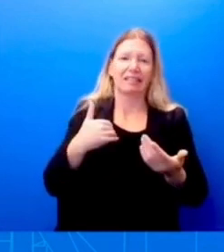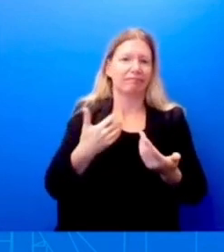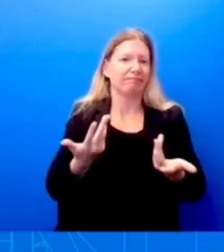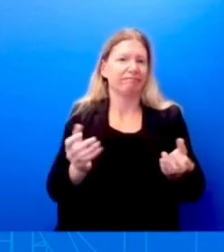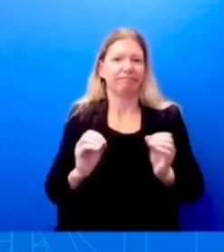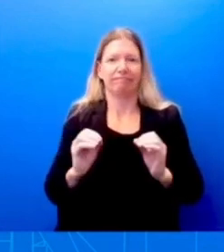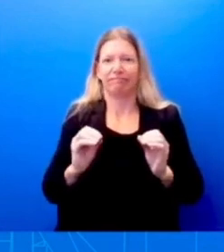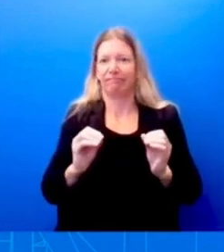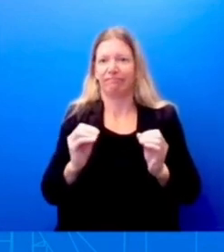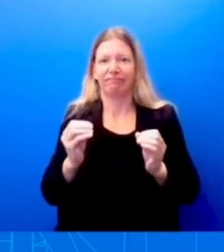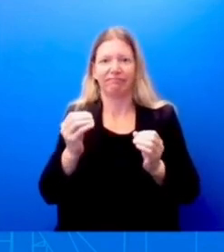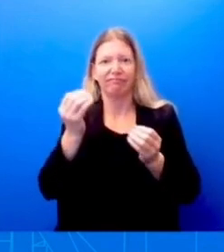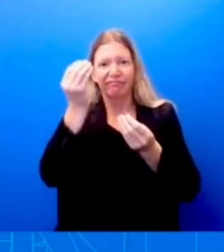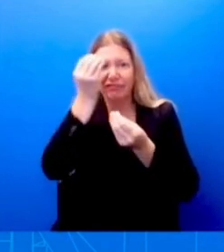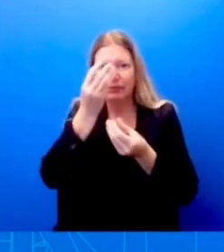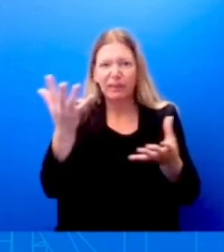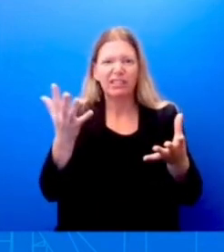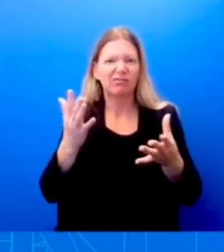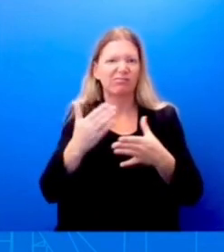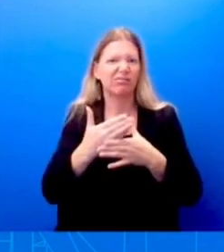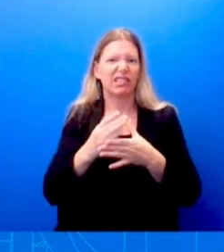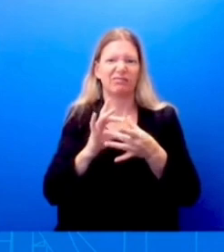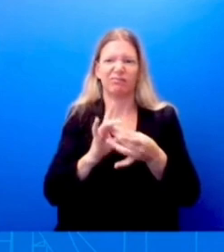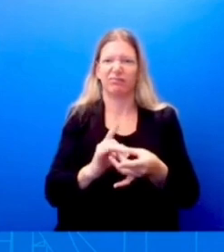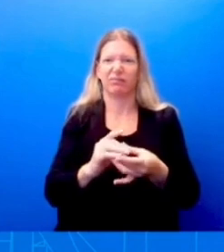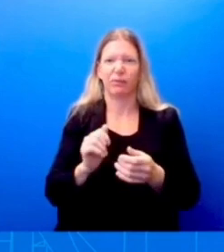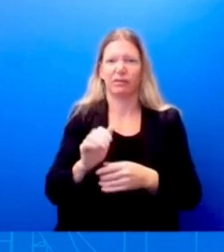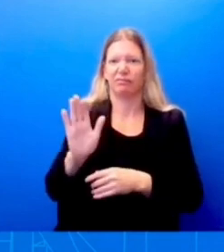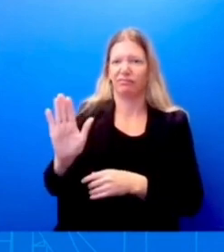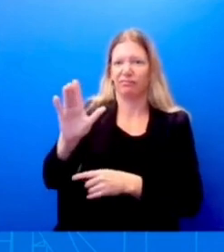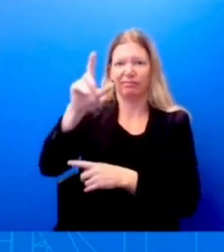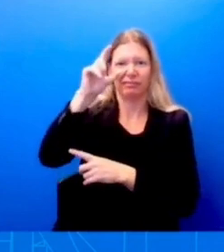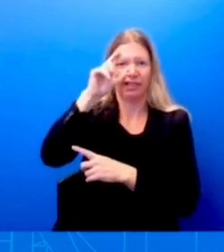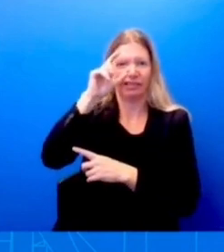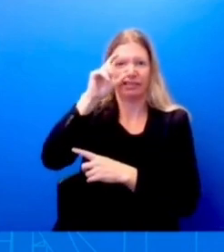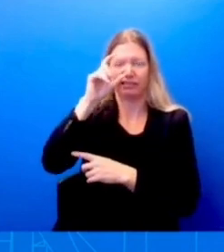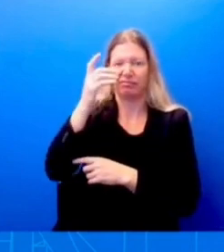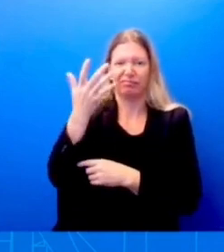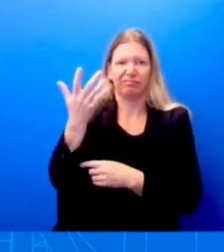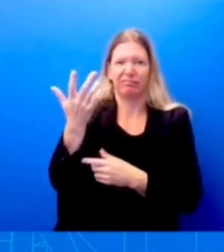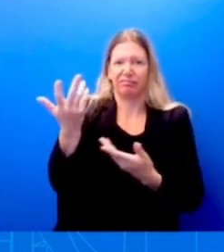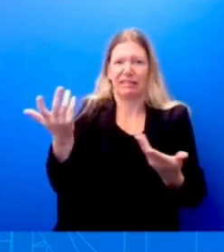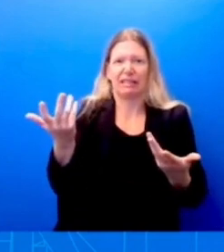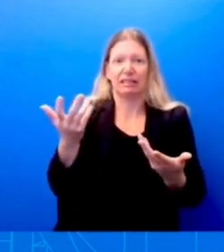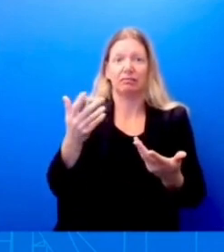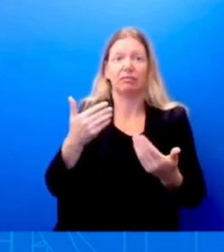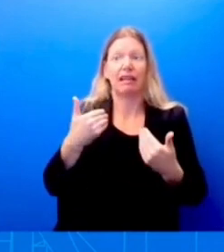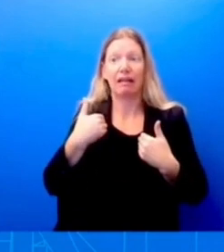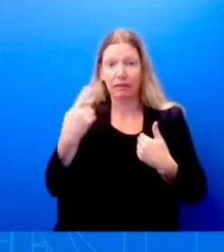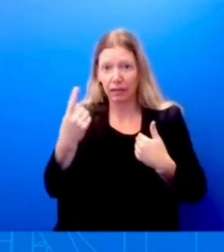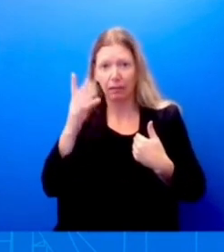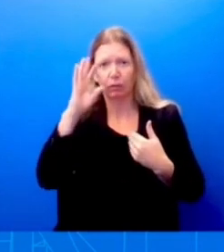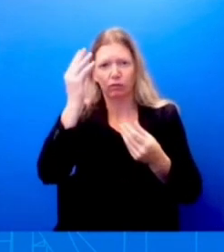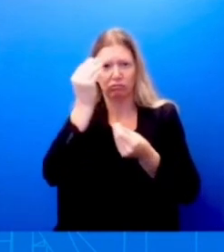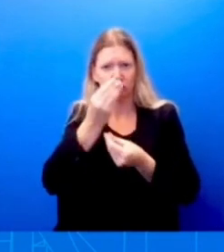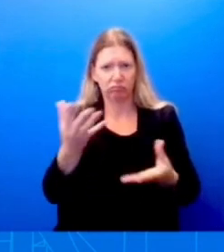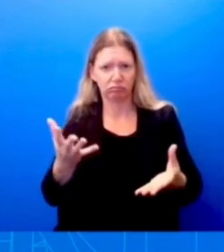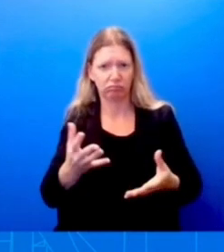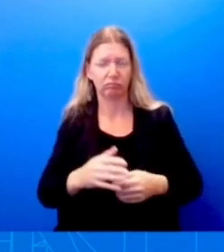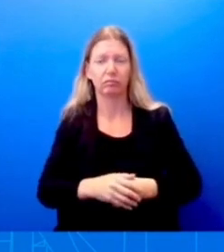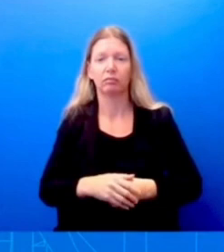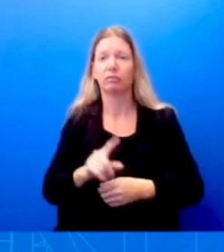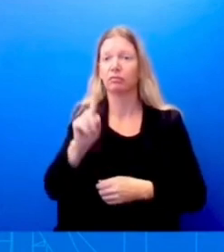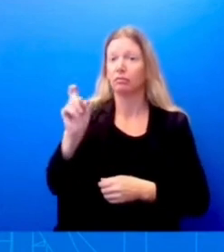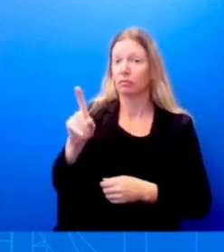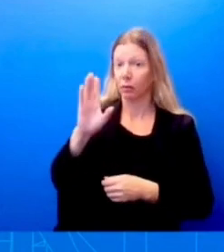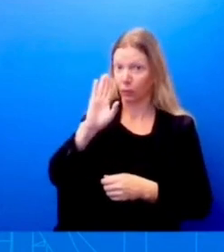pandas timeline. Uh, but as soon as, if we have anything to share, we certainly will share it. Would the President share the concern of many Americans who